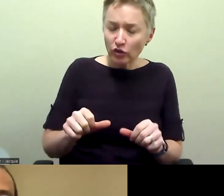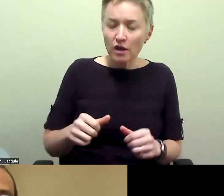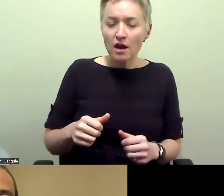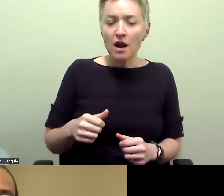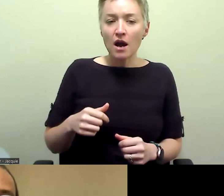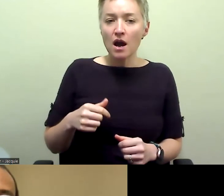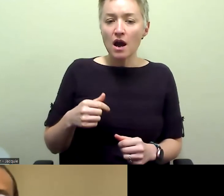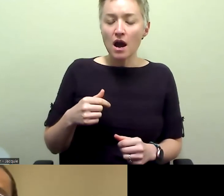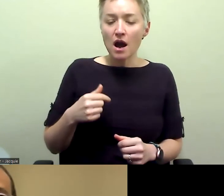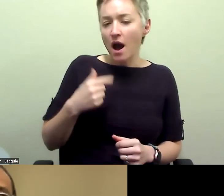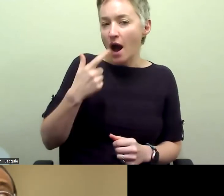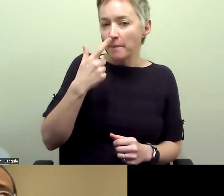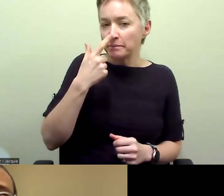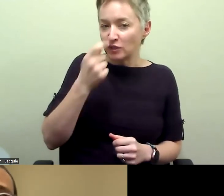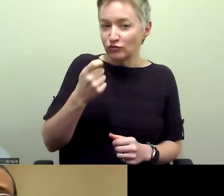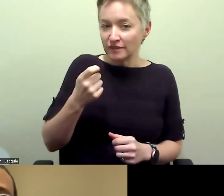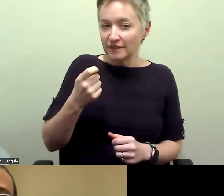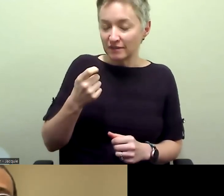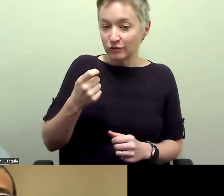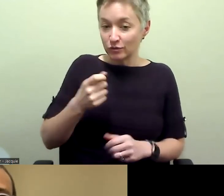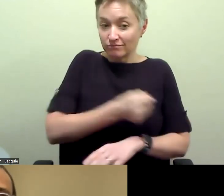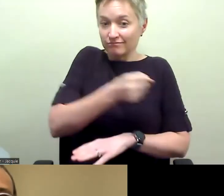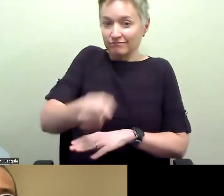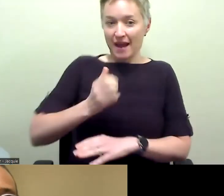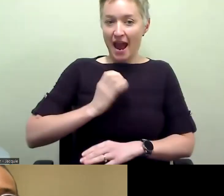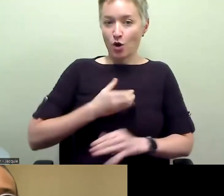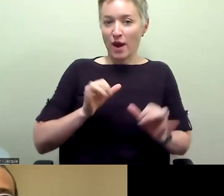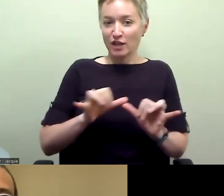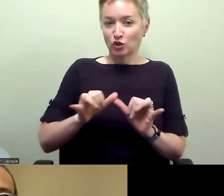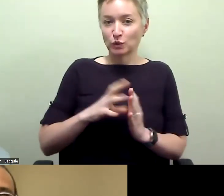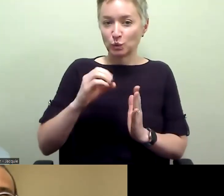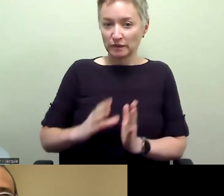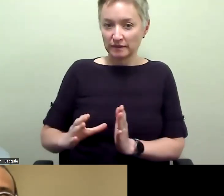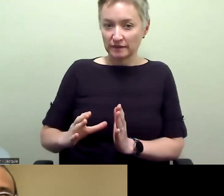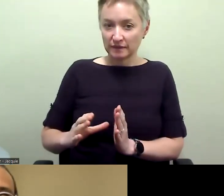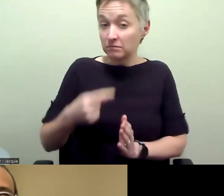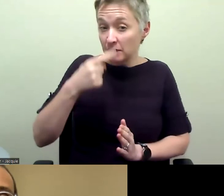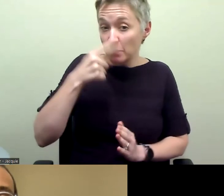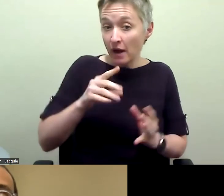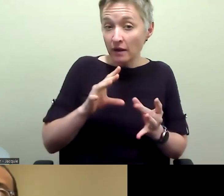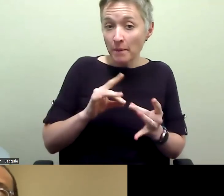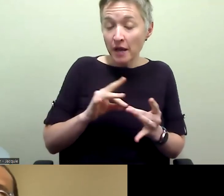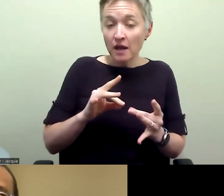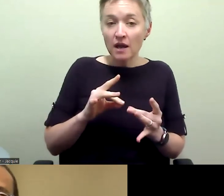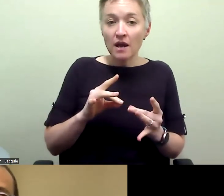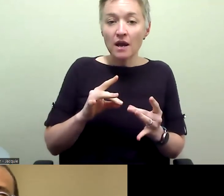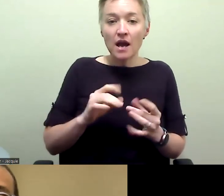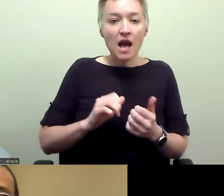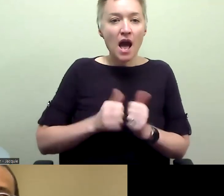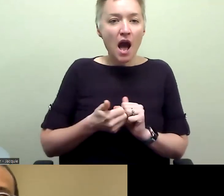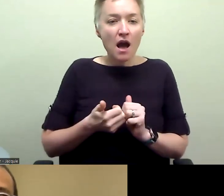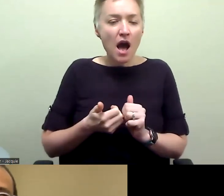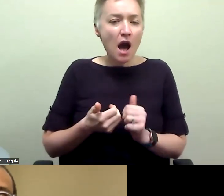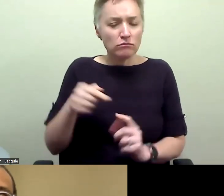this, uh, getting our engineering students involved. I wonder if you can comment on how important it is to do the windshield survey